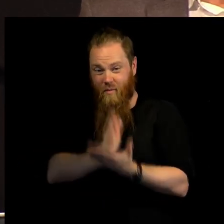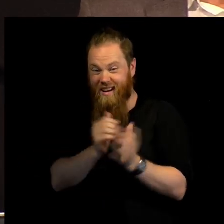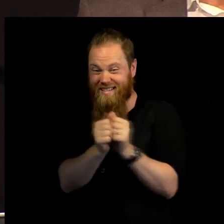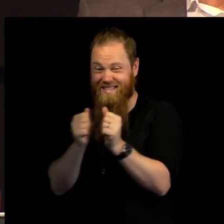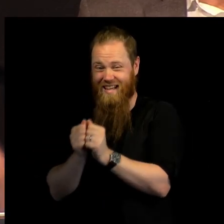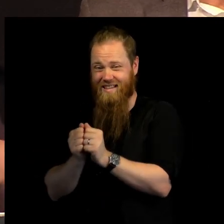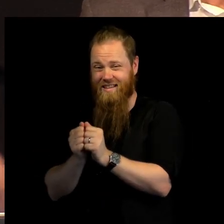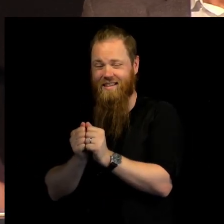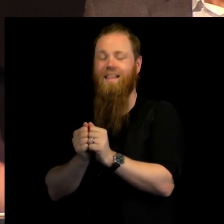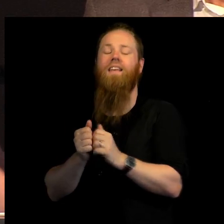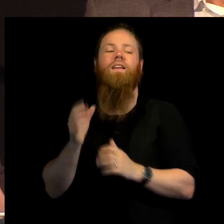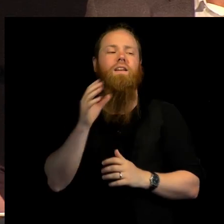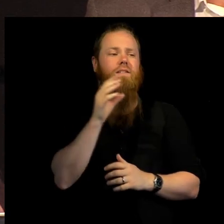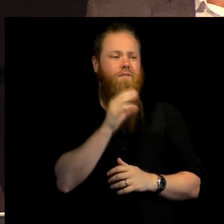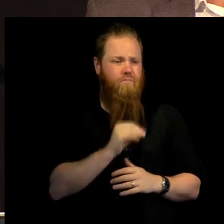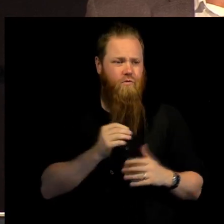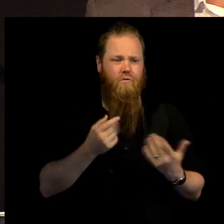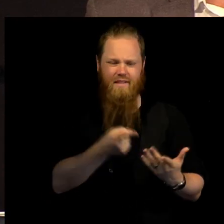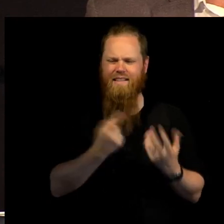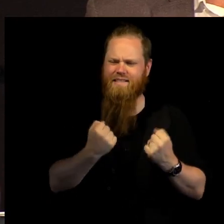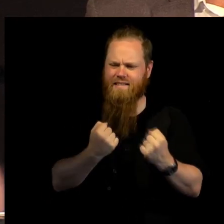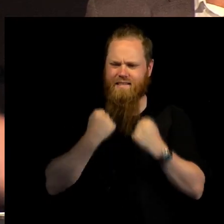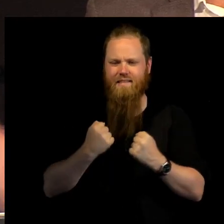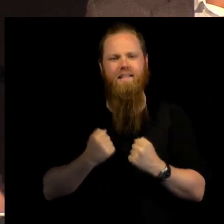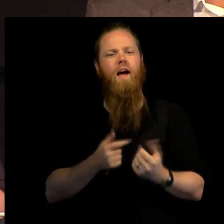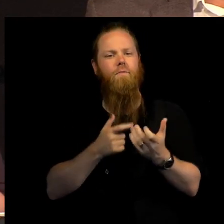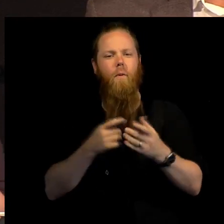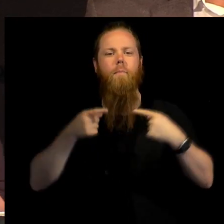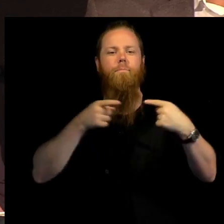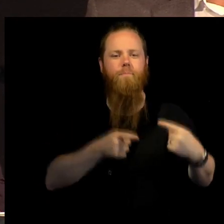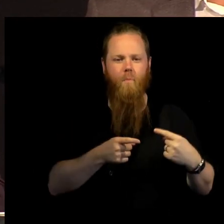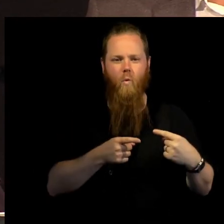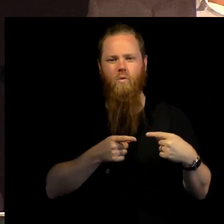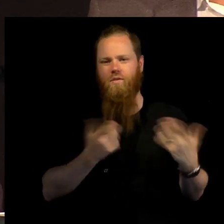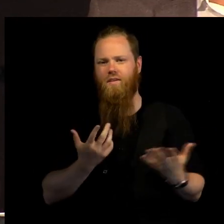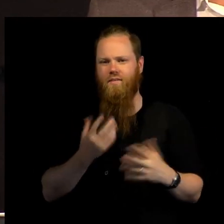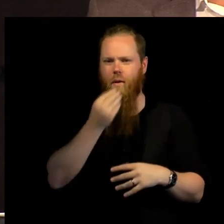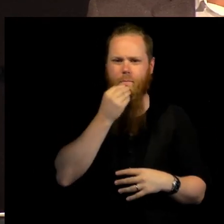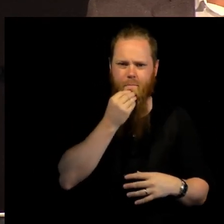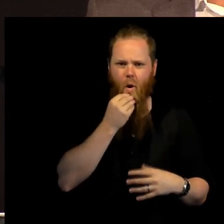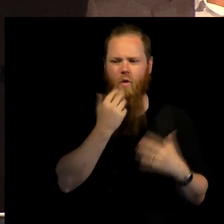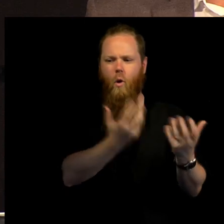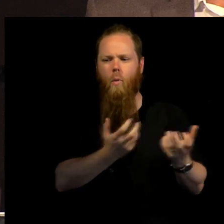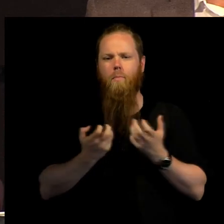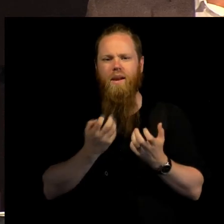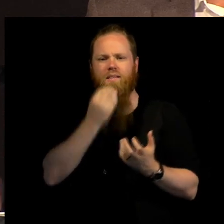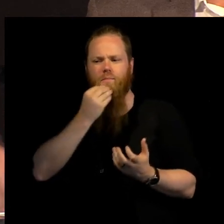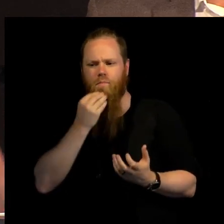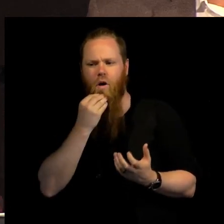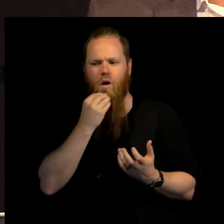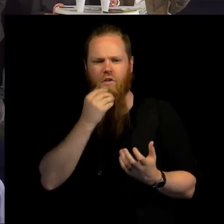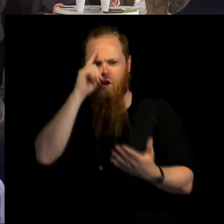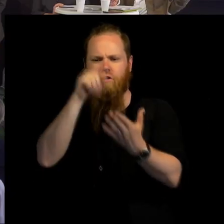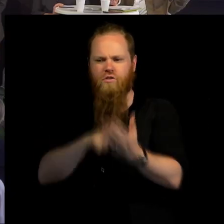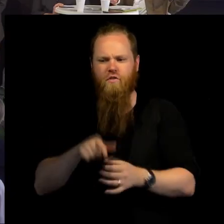be a very strong weapon against using food and food and starvation as